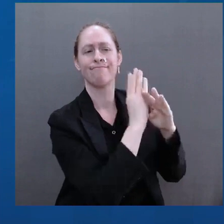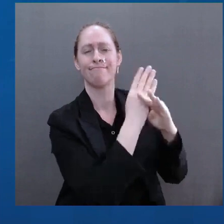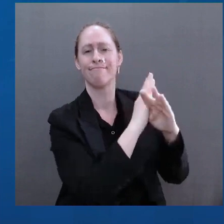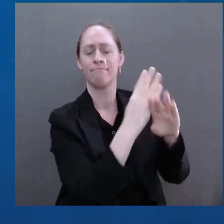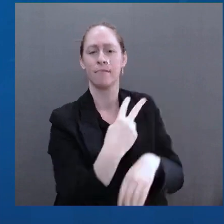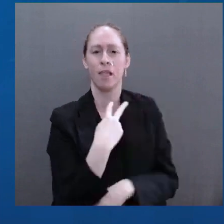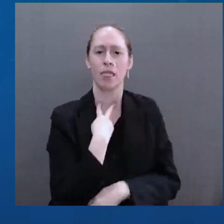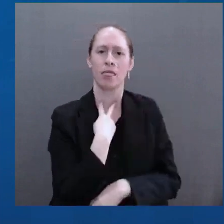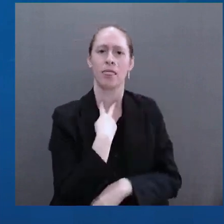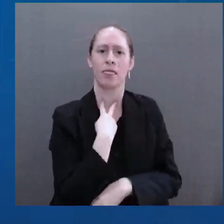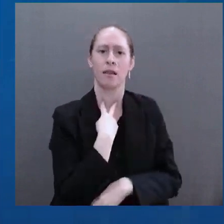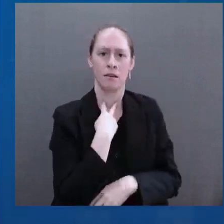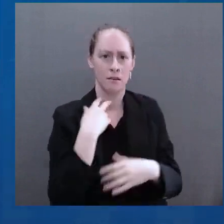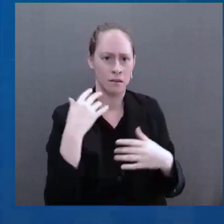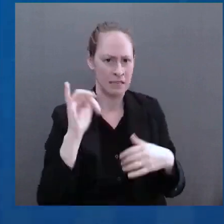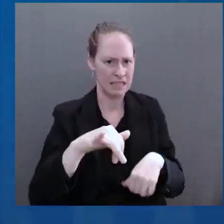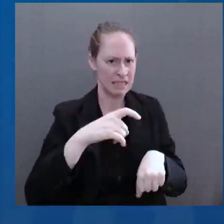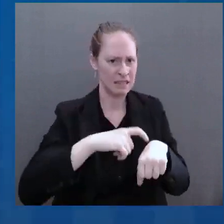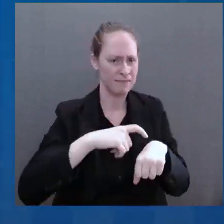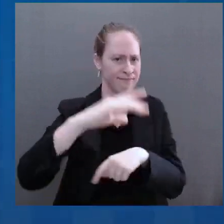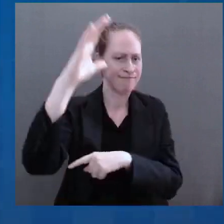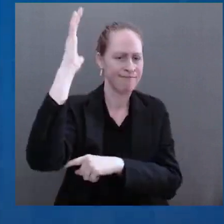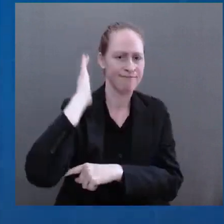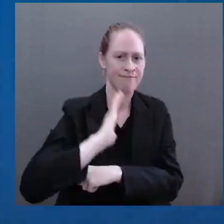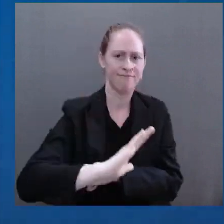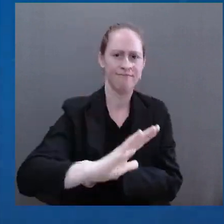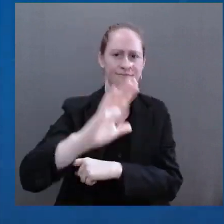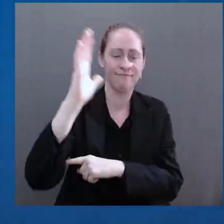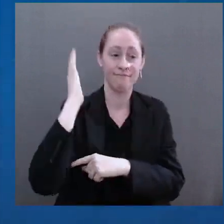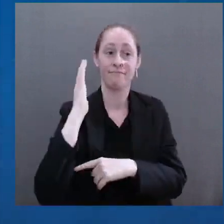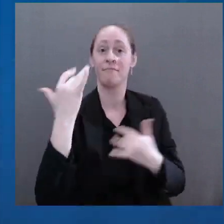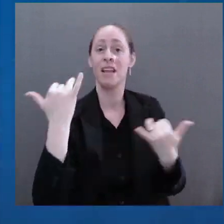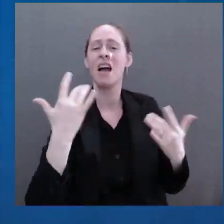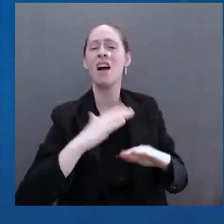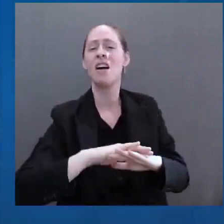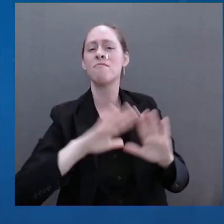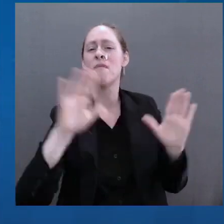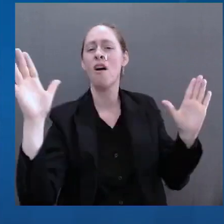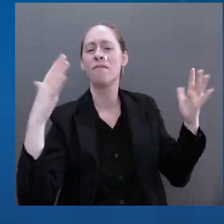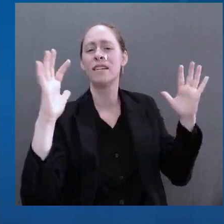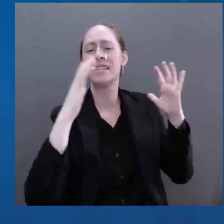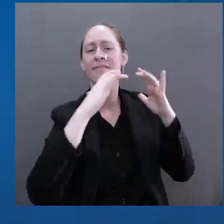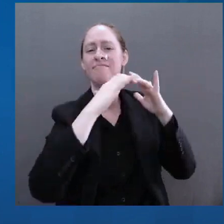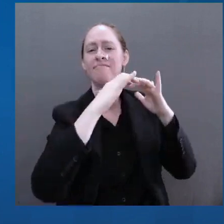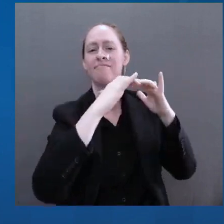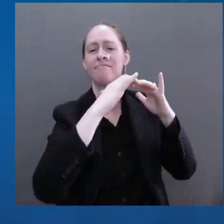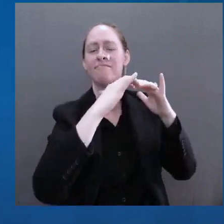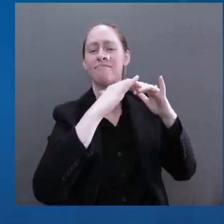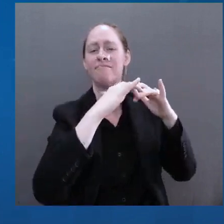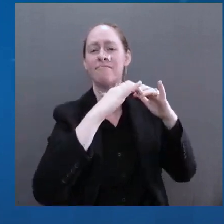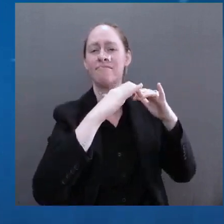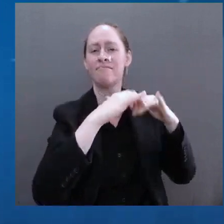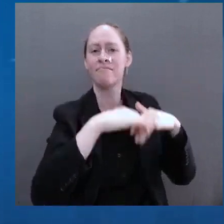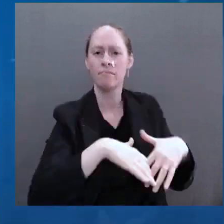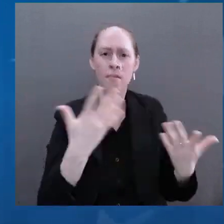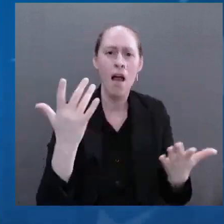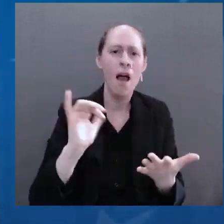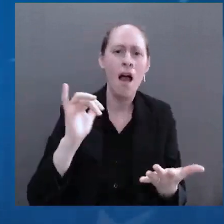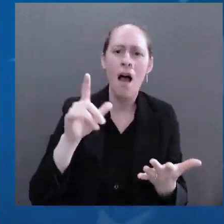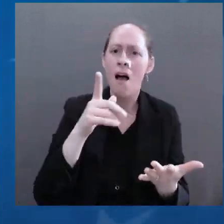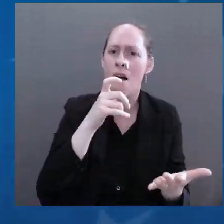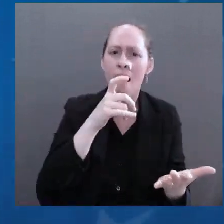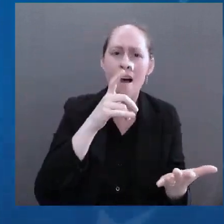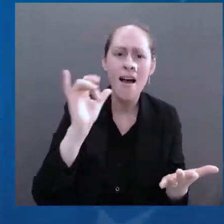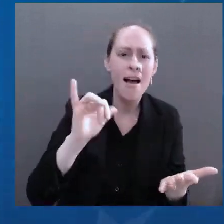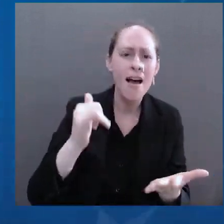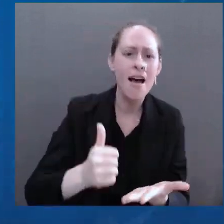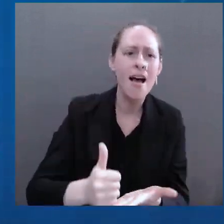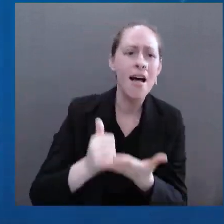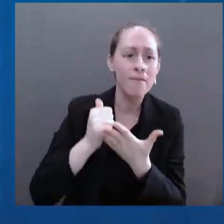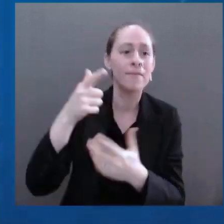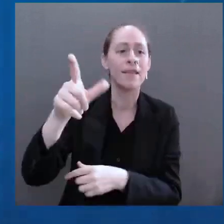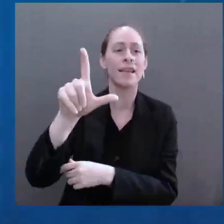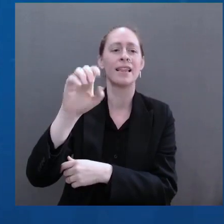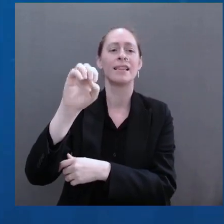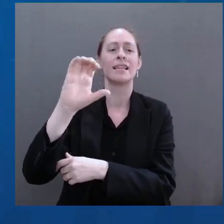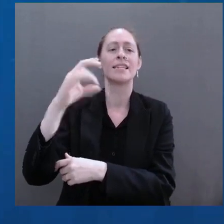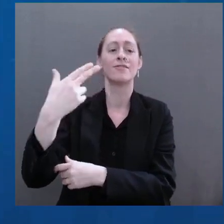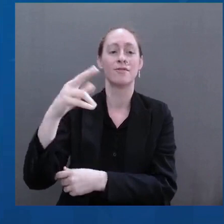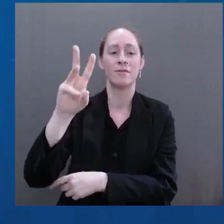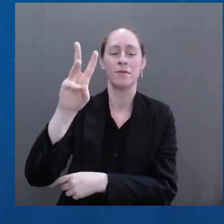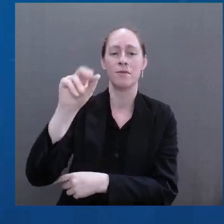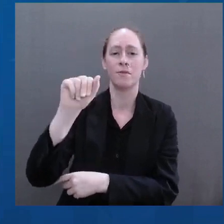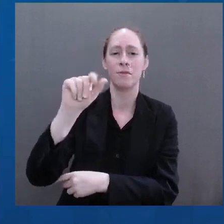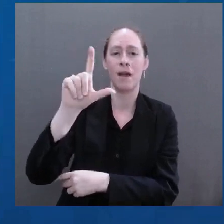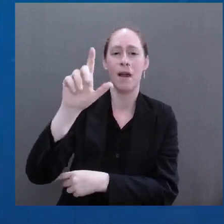reminds